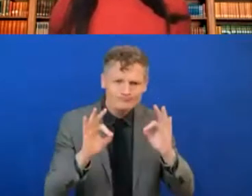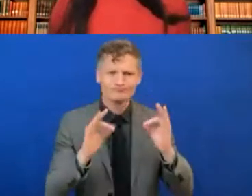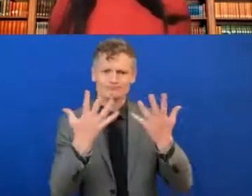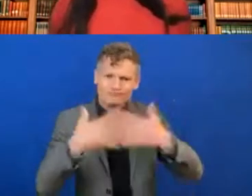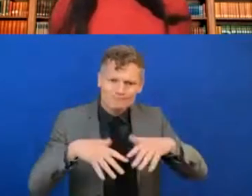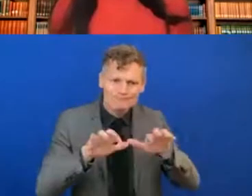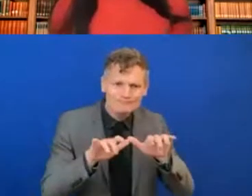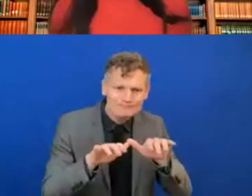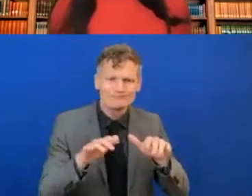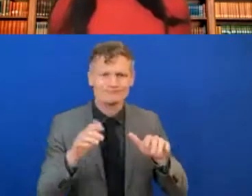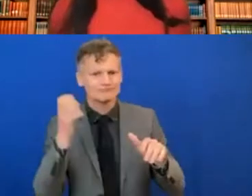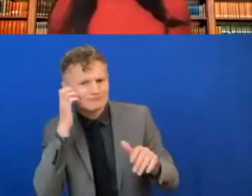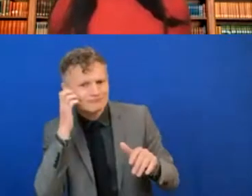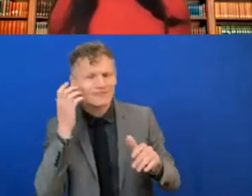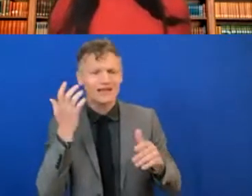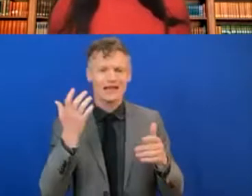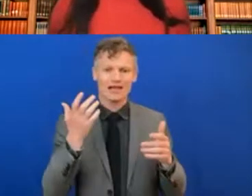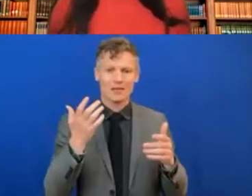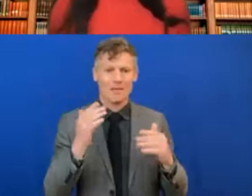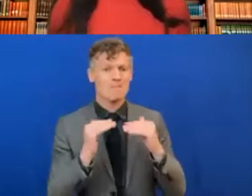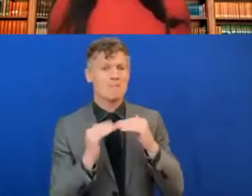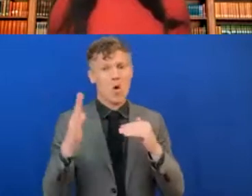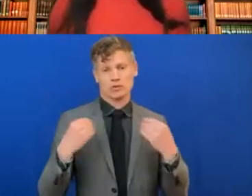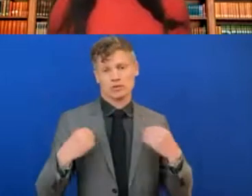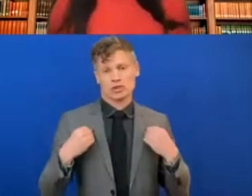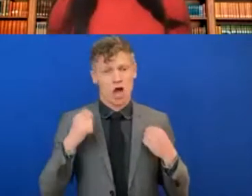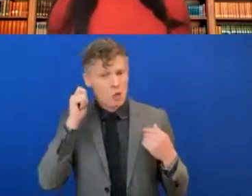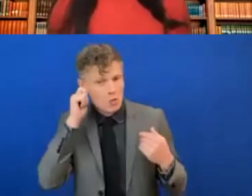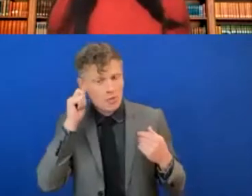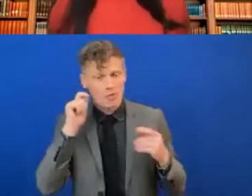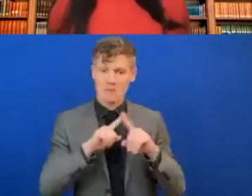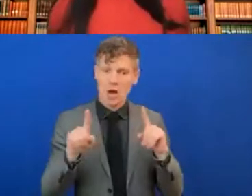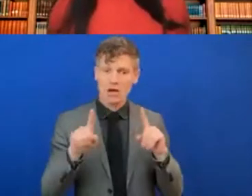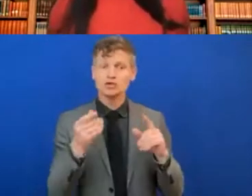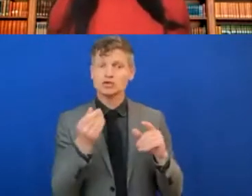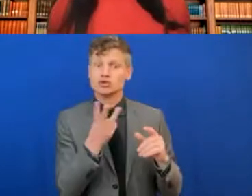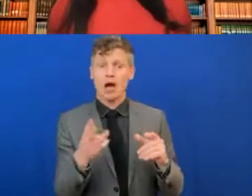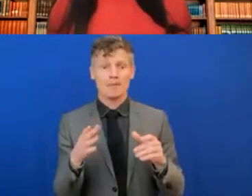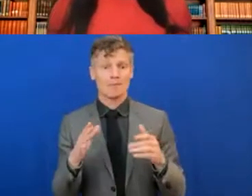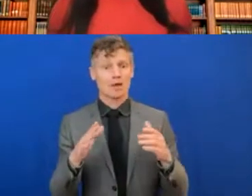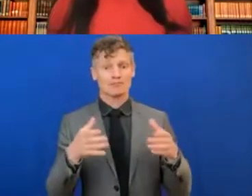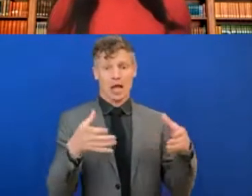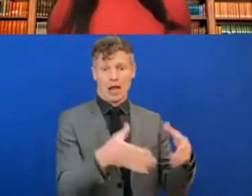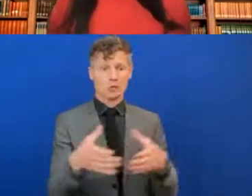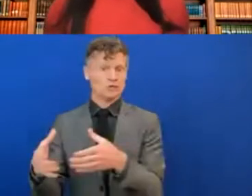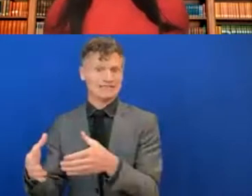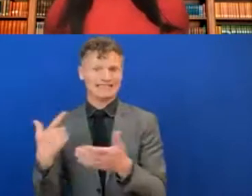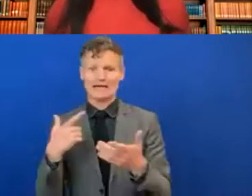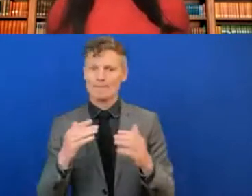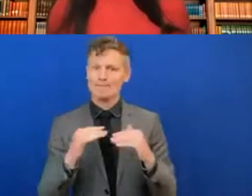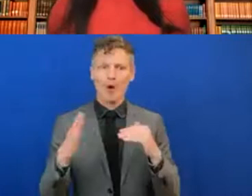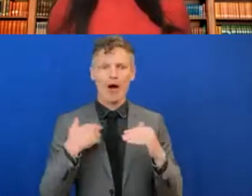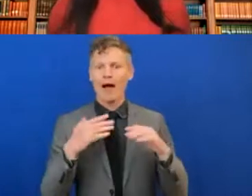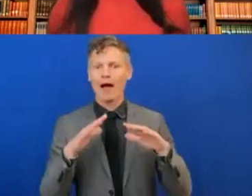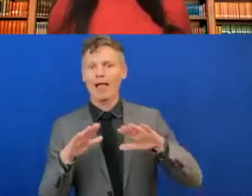primarily to young girls, but also to underserved communities. And then we think a lot about recruiting early talent on to more